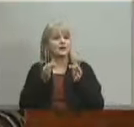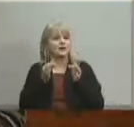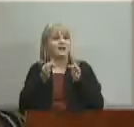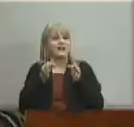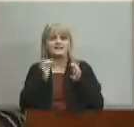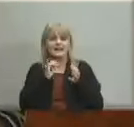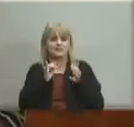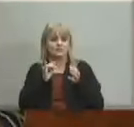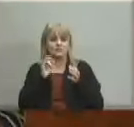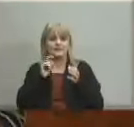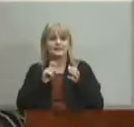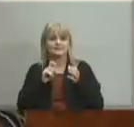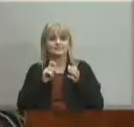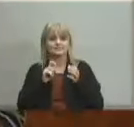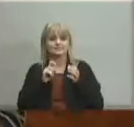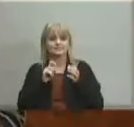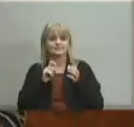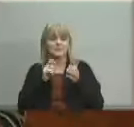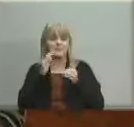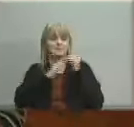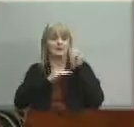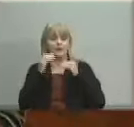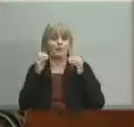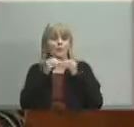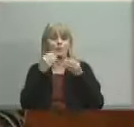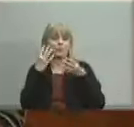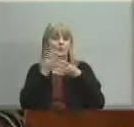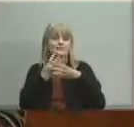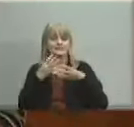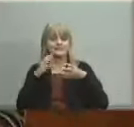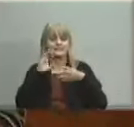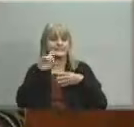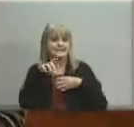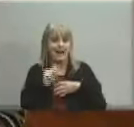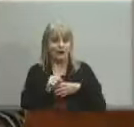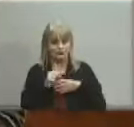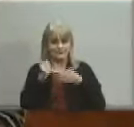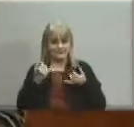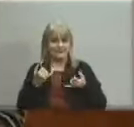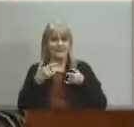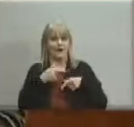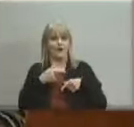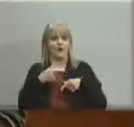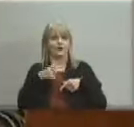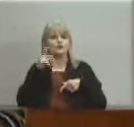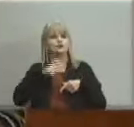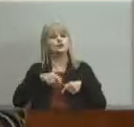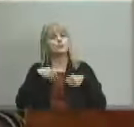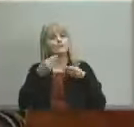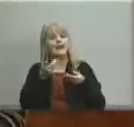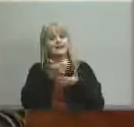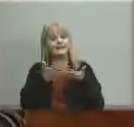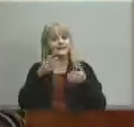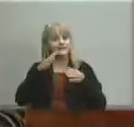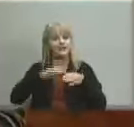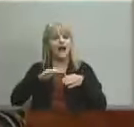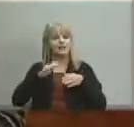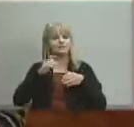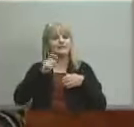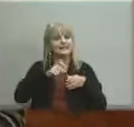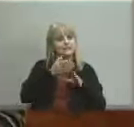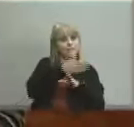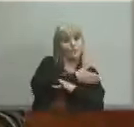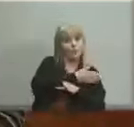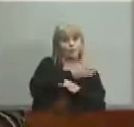you could provide summer bridge programs tutoring anything that child needs before we pass them on to the fourth grade